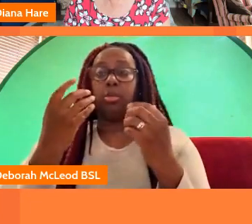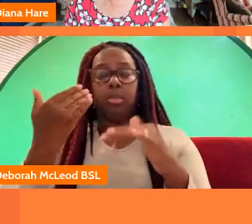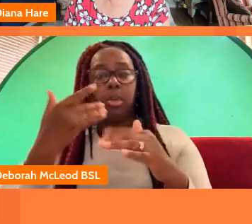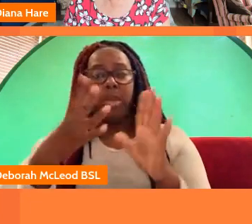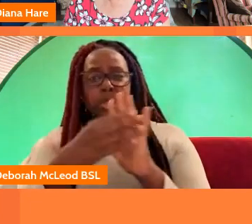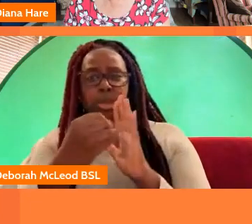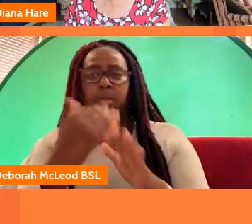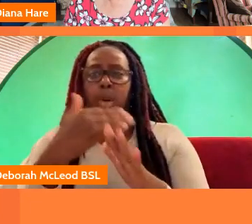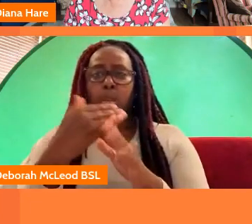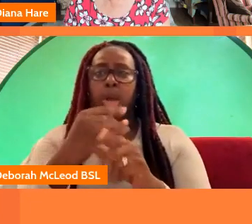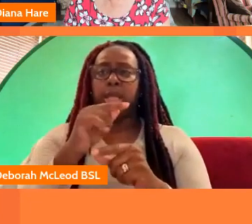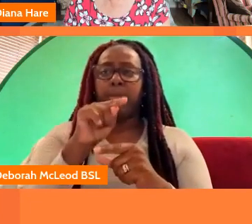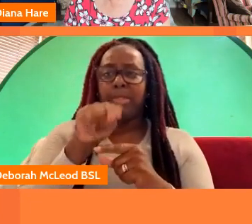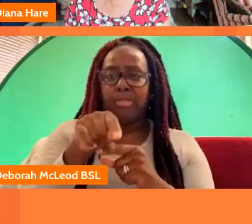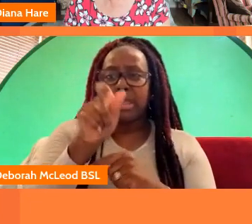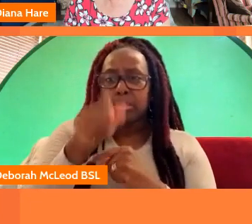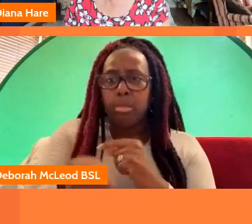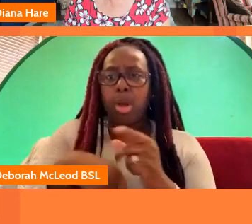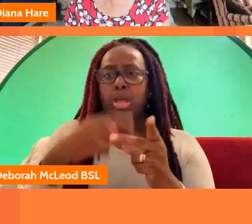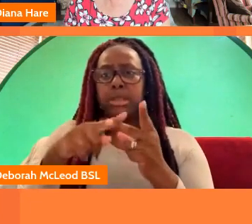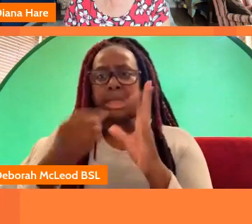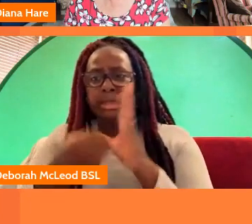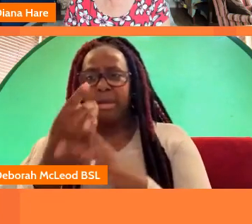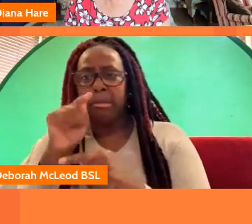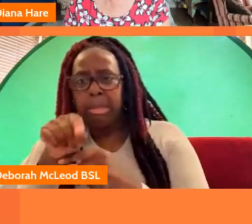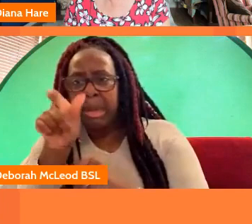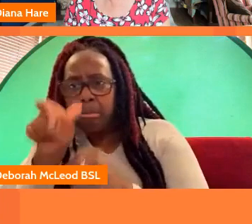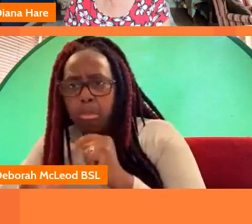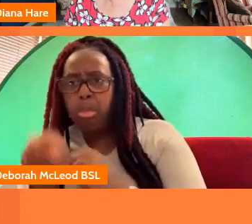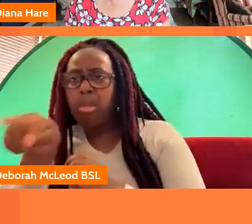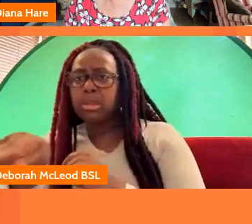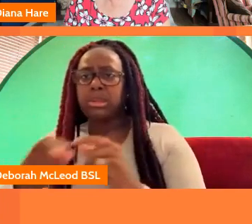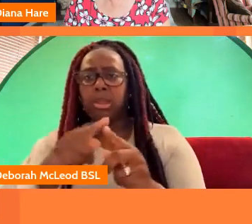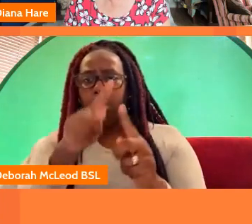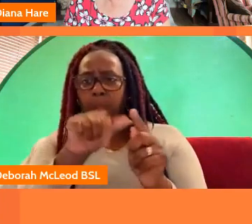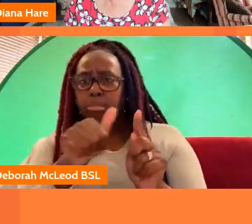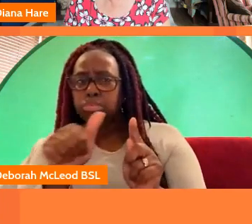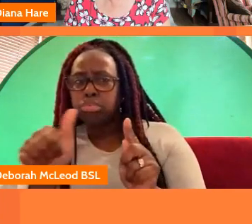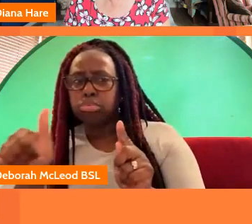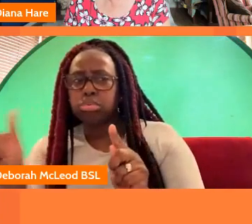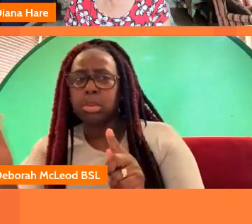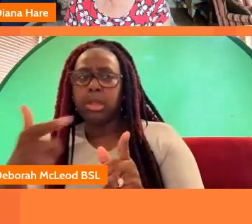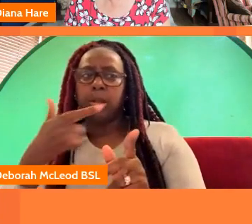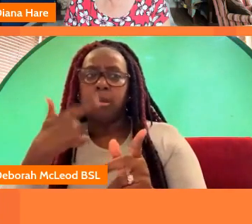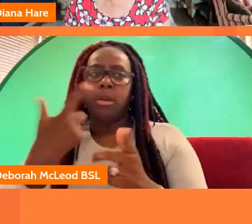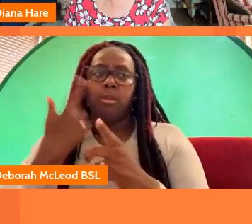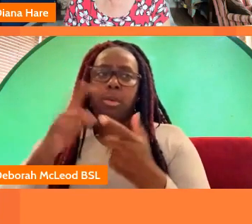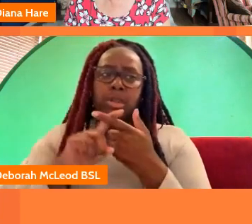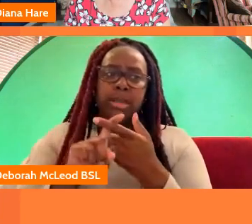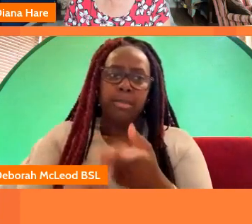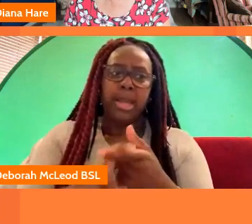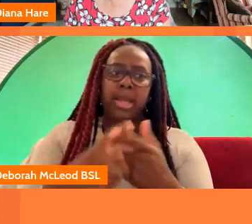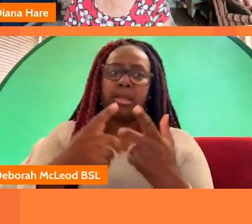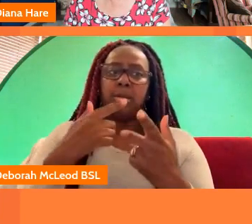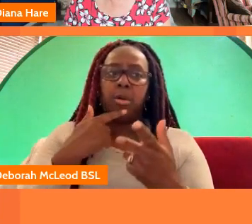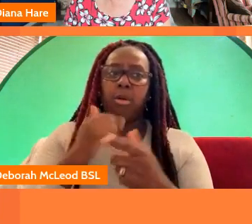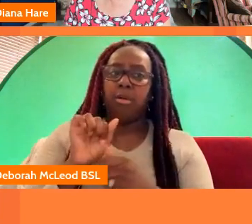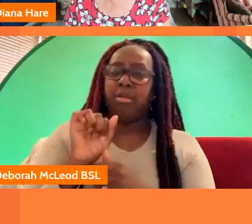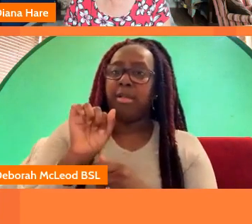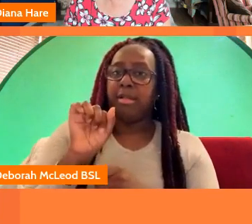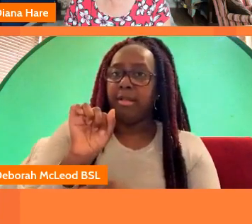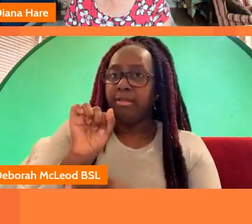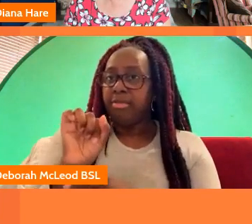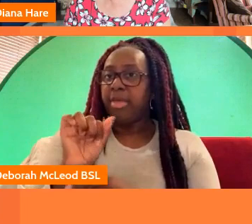we're developing this person we recommend them and and you know we we to some extent will rely on their on their recommendations